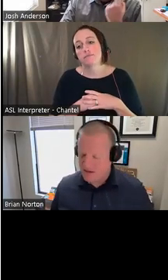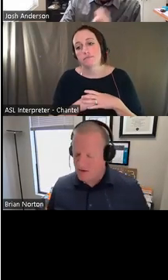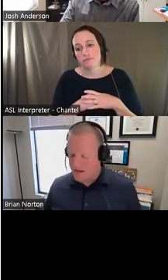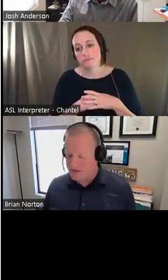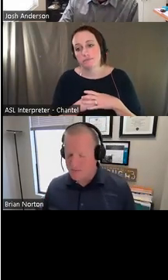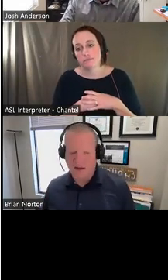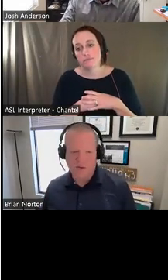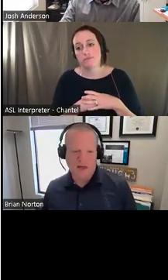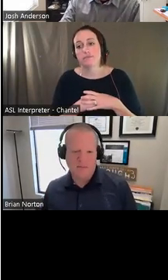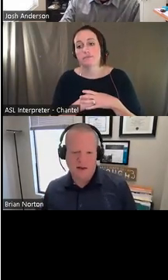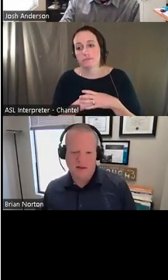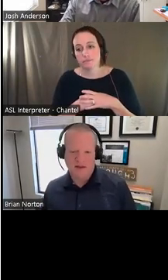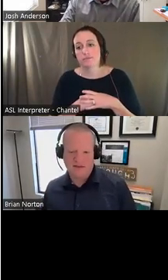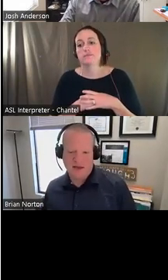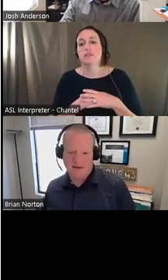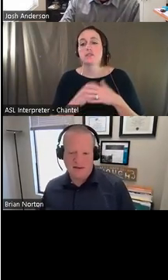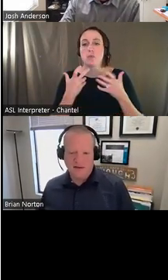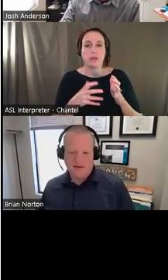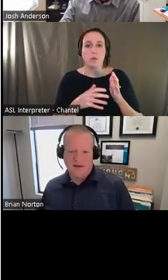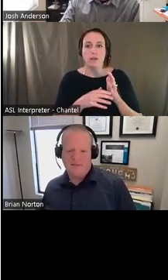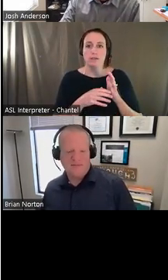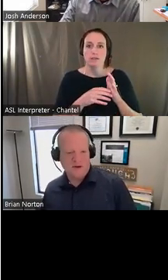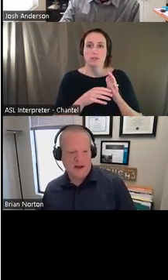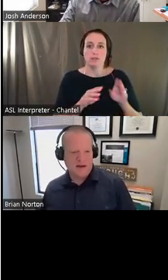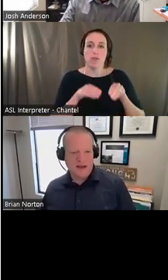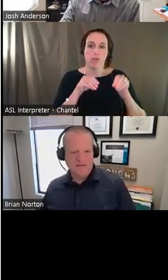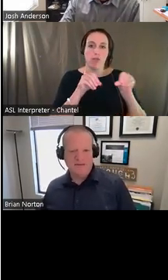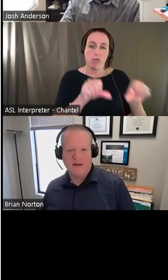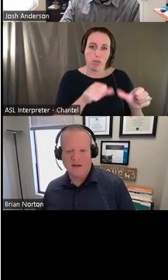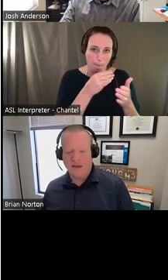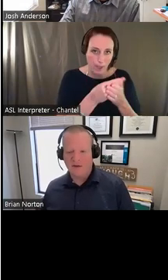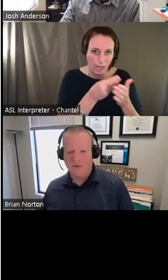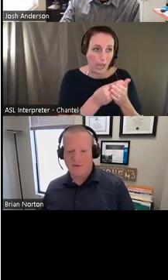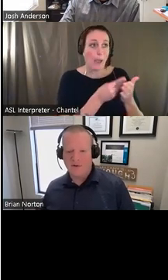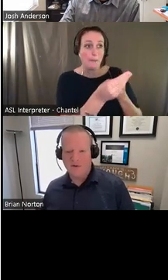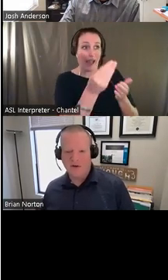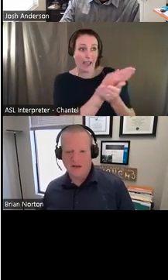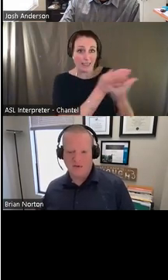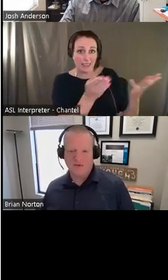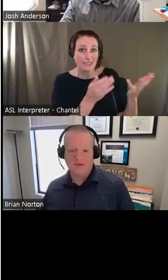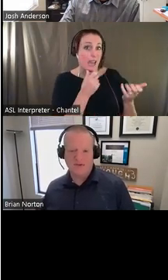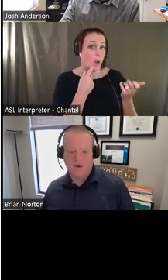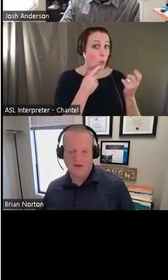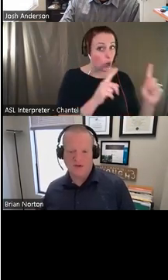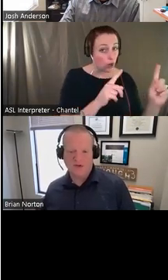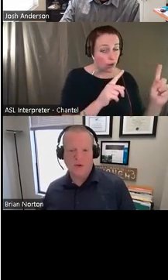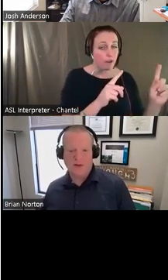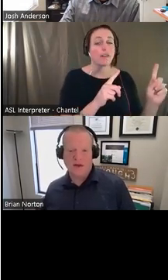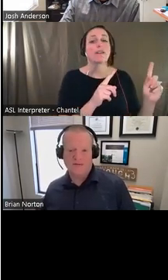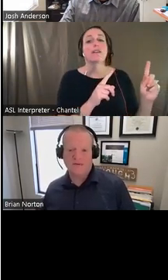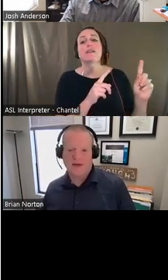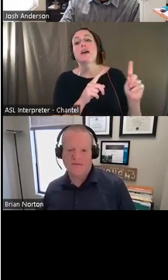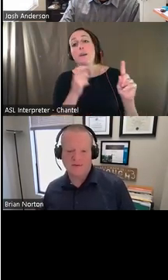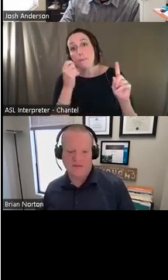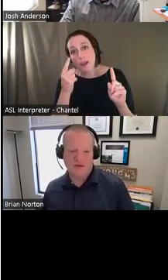things that you're not spending a whole lot of money on things that, um, you're not going to need, um, and, or you're getting to situations quickly